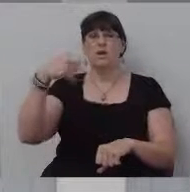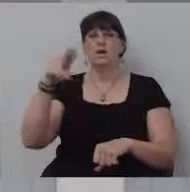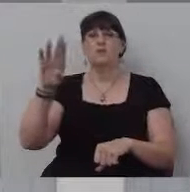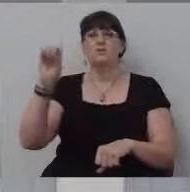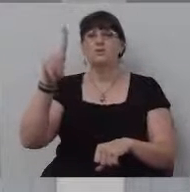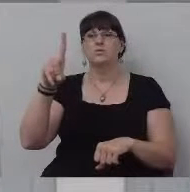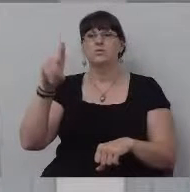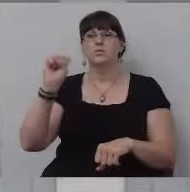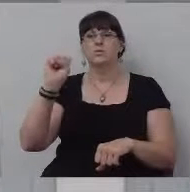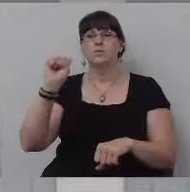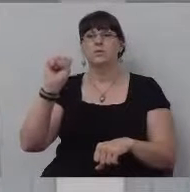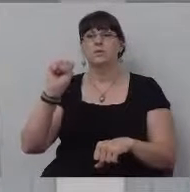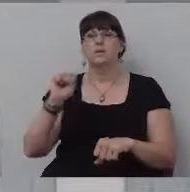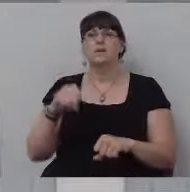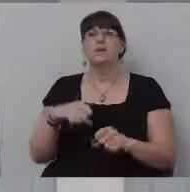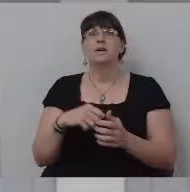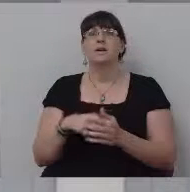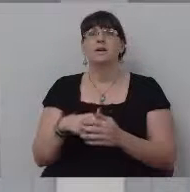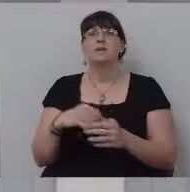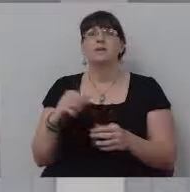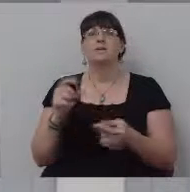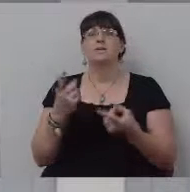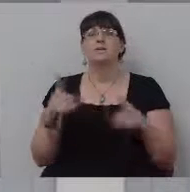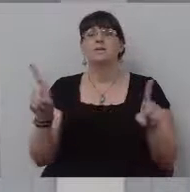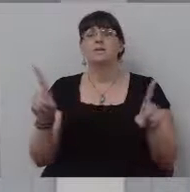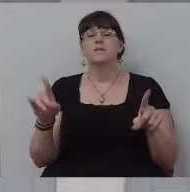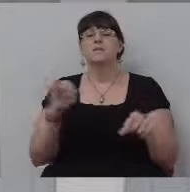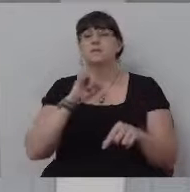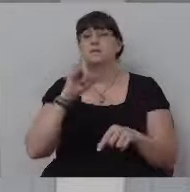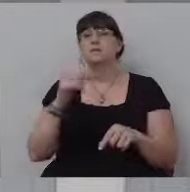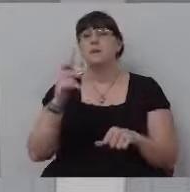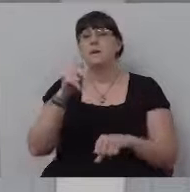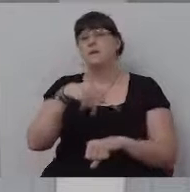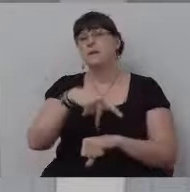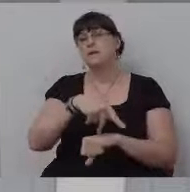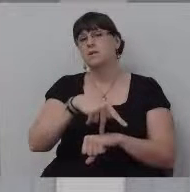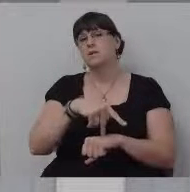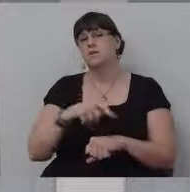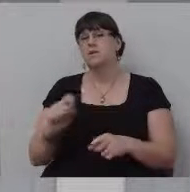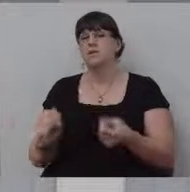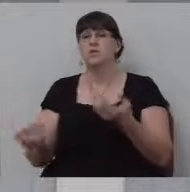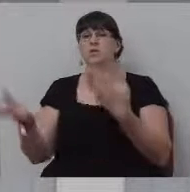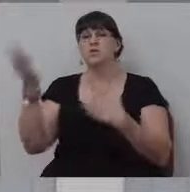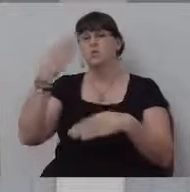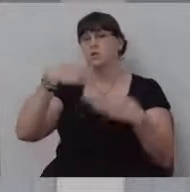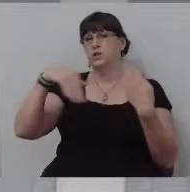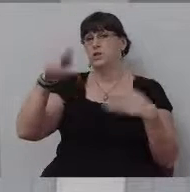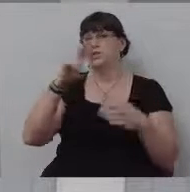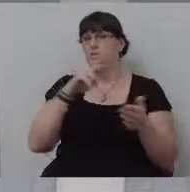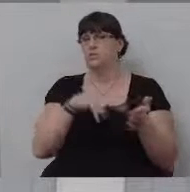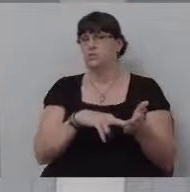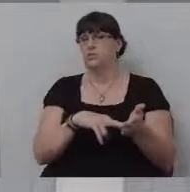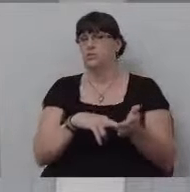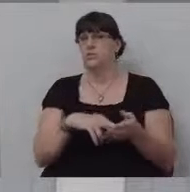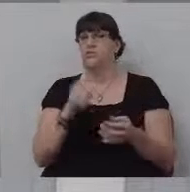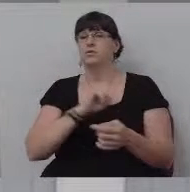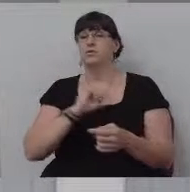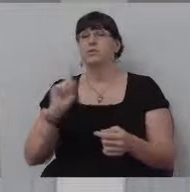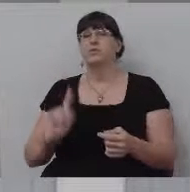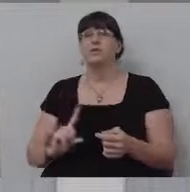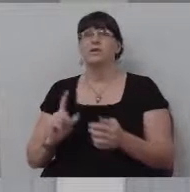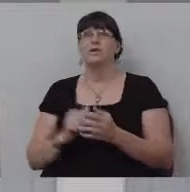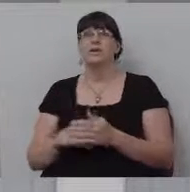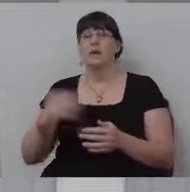between the men is Peter turned back to the Lord and God